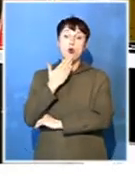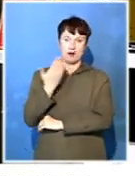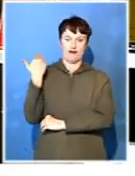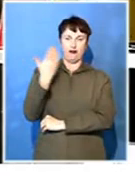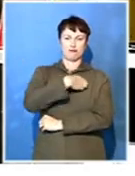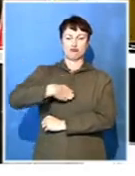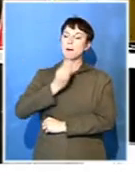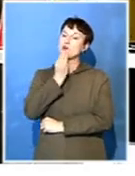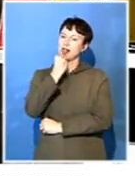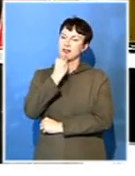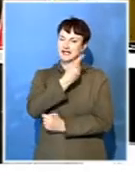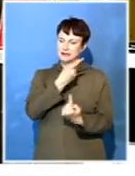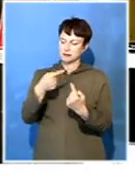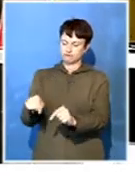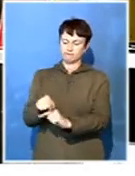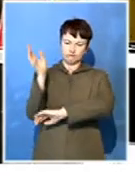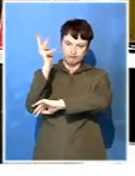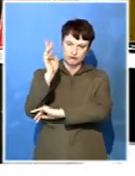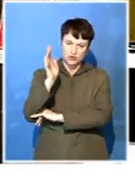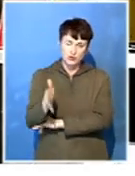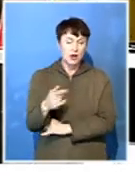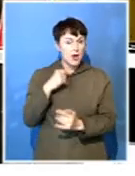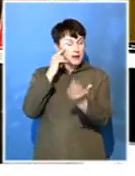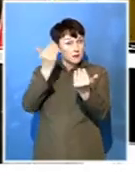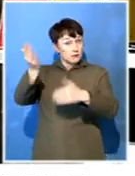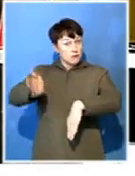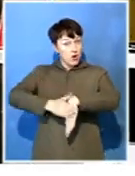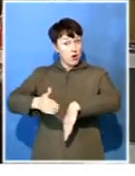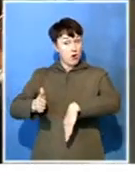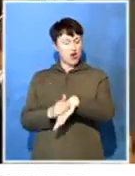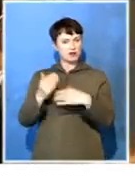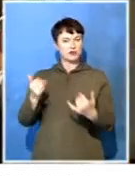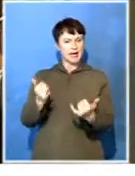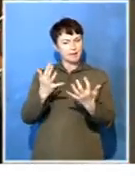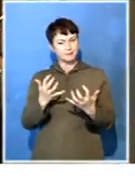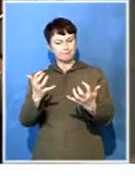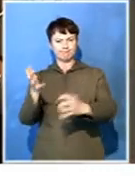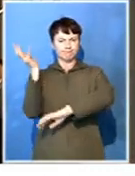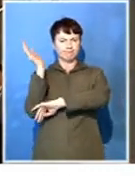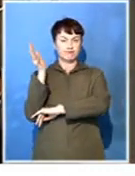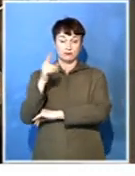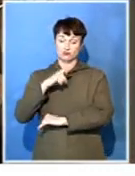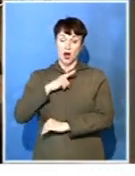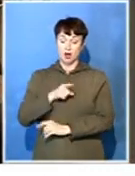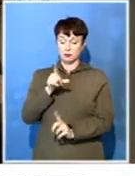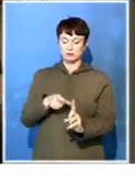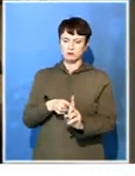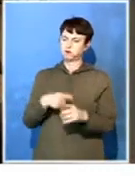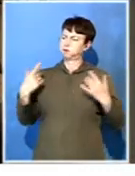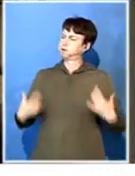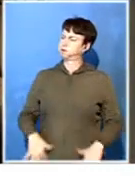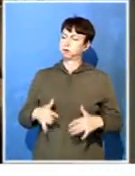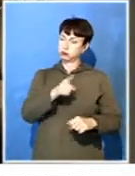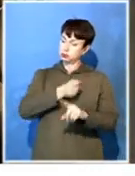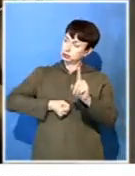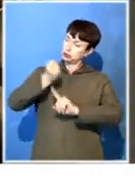arrived here at the Nelson Mandela Foundation. But certainly what we're expecting to hear today is a calibre of person who not only fought for the freedom